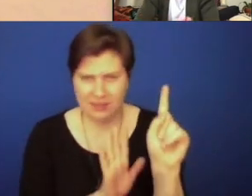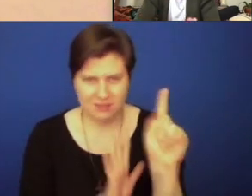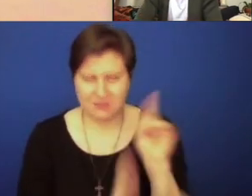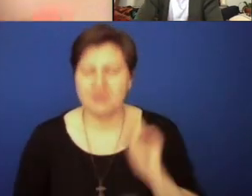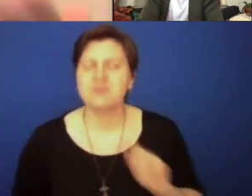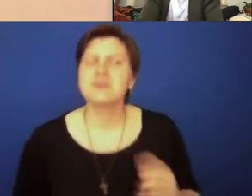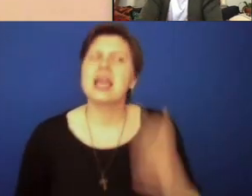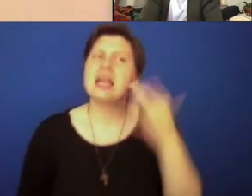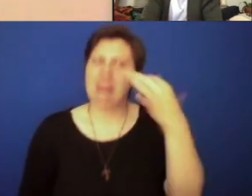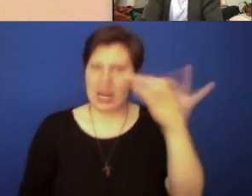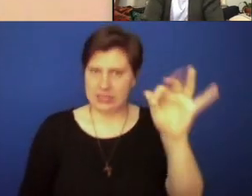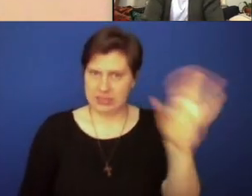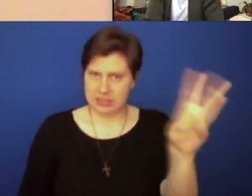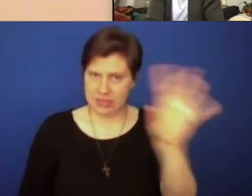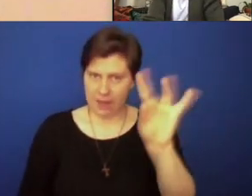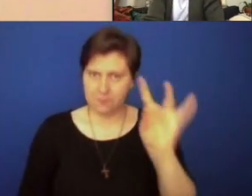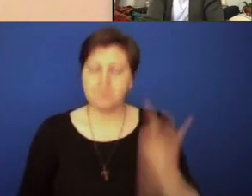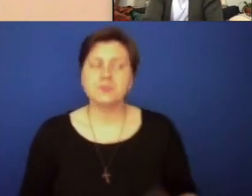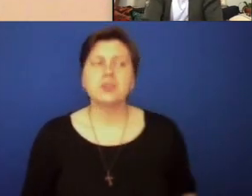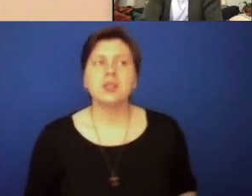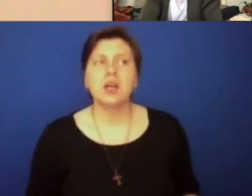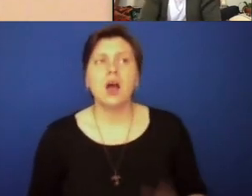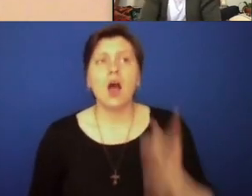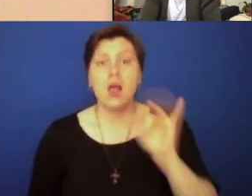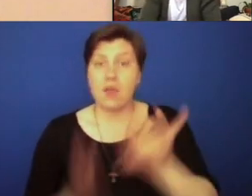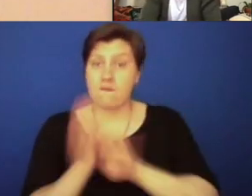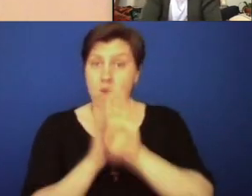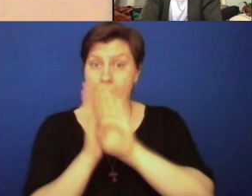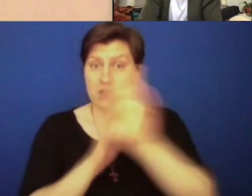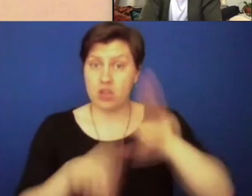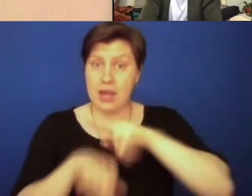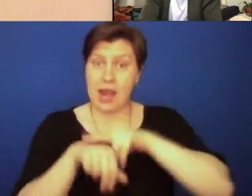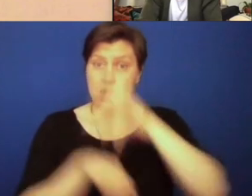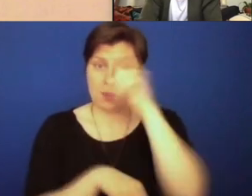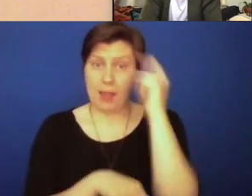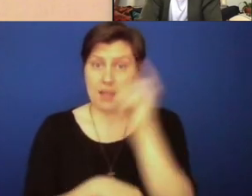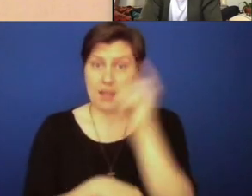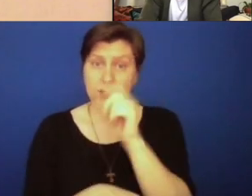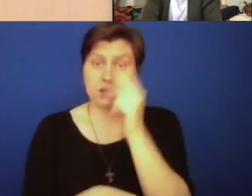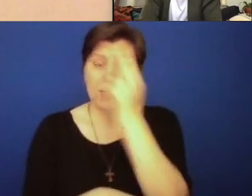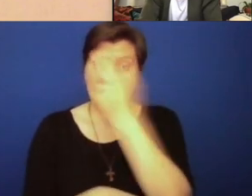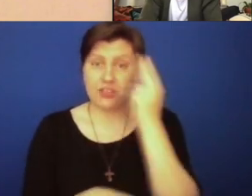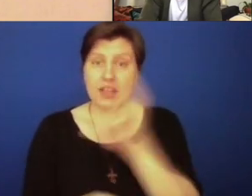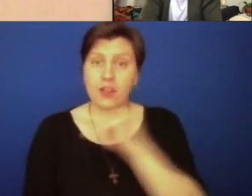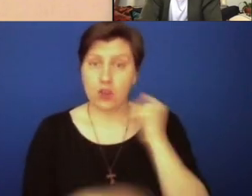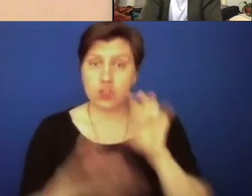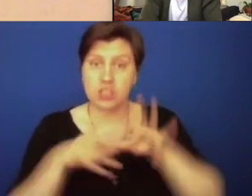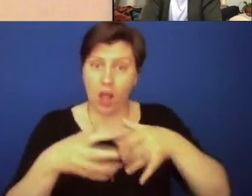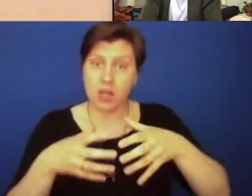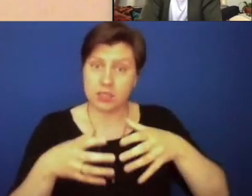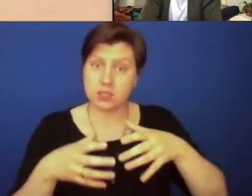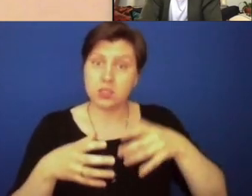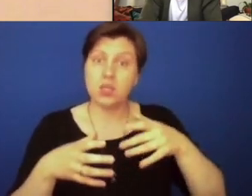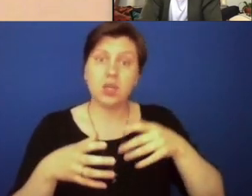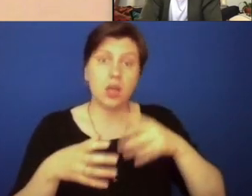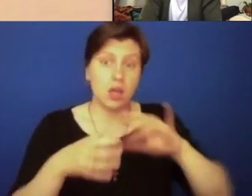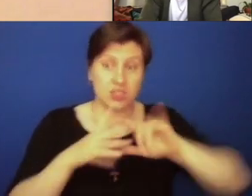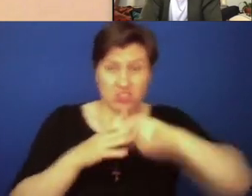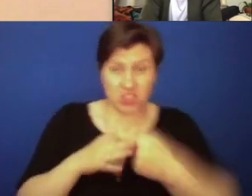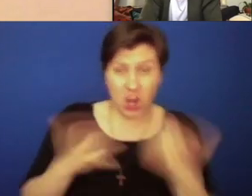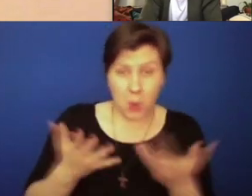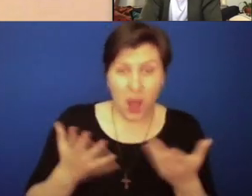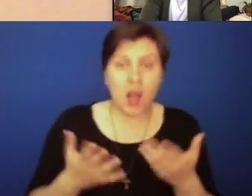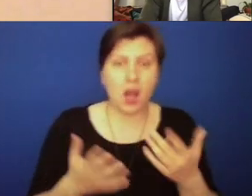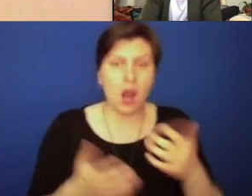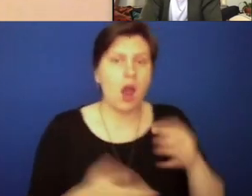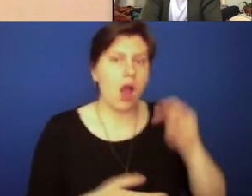a second. 1968, the catalyst for the formation of the National Black Catholic Clergy Caucus was the assassination